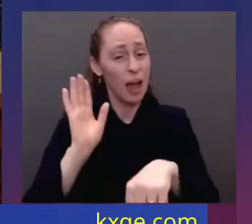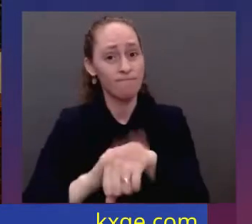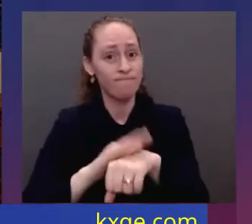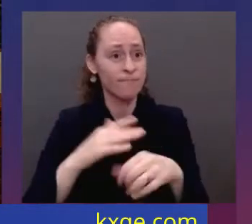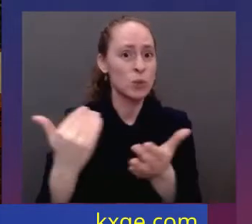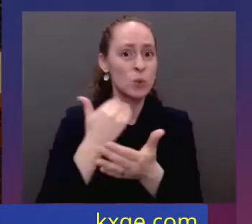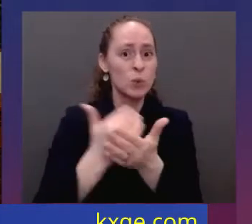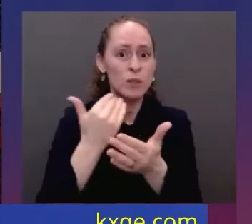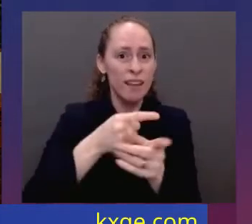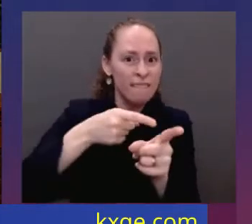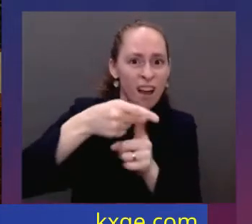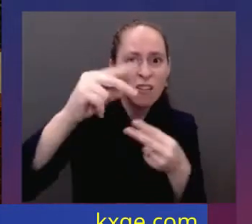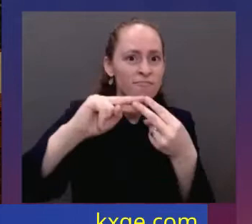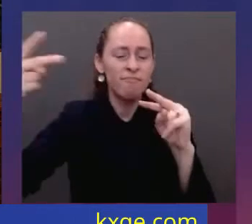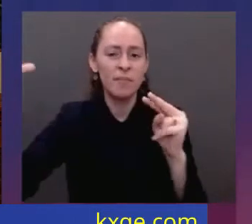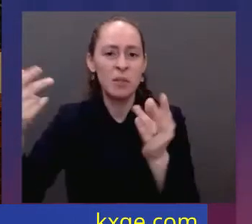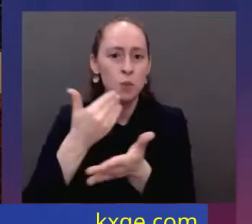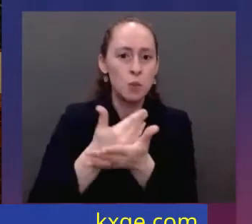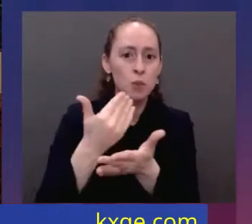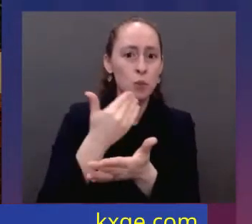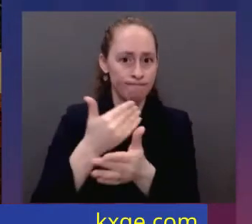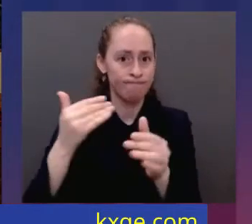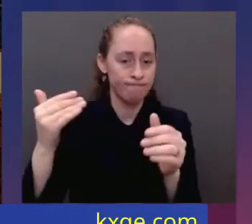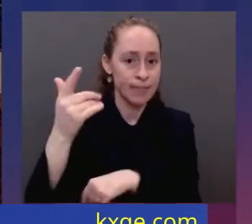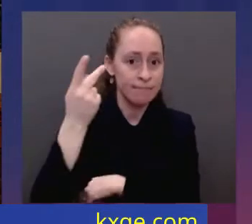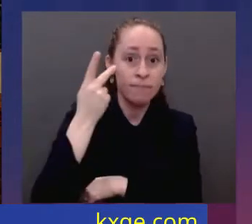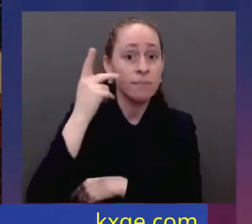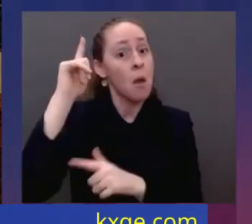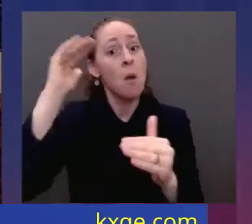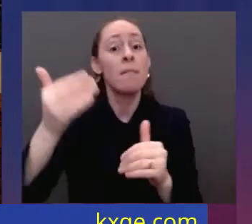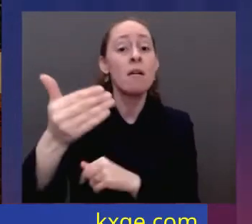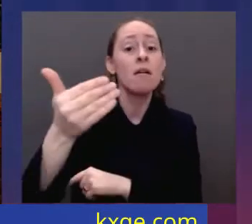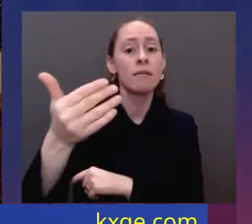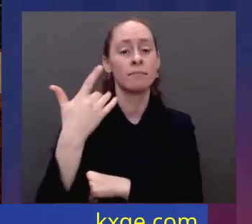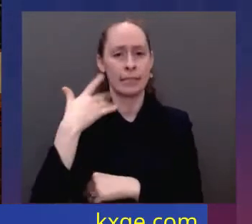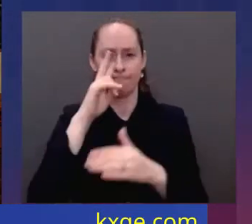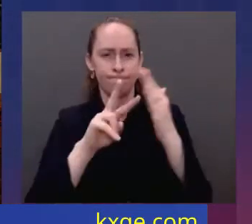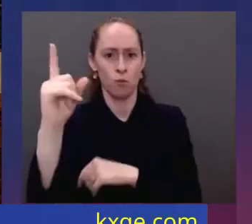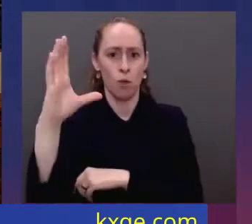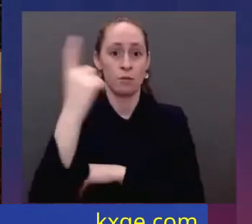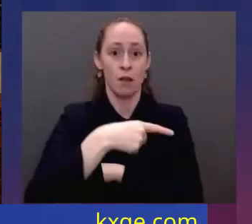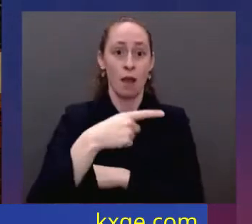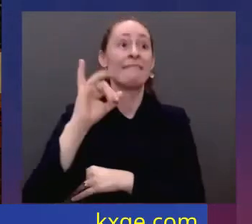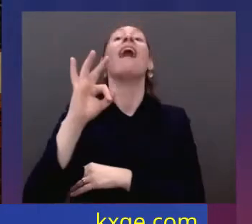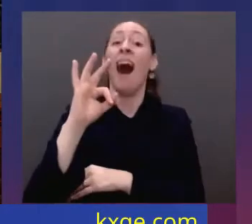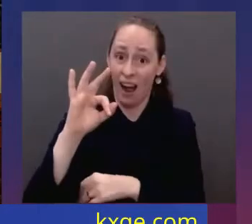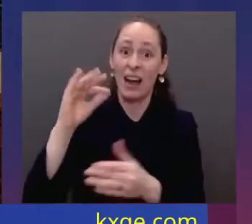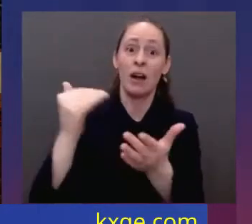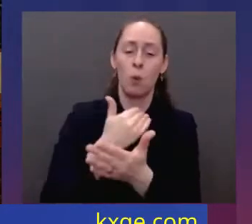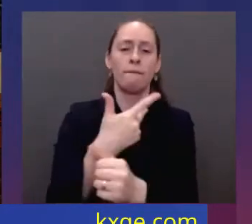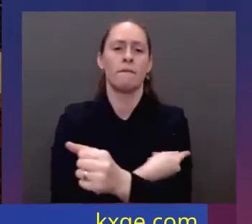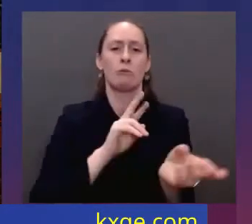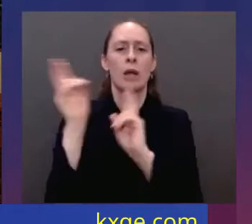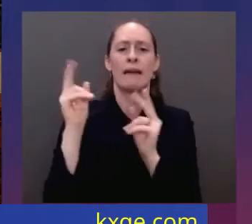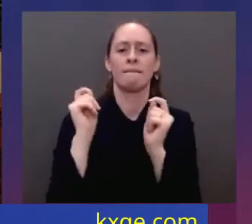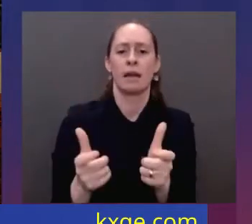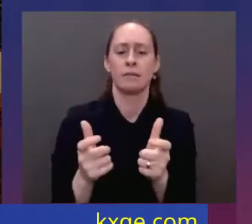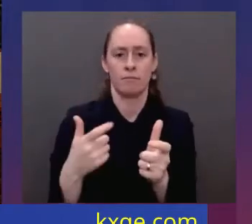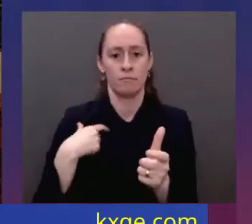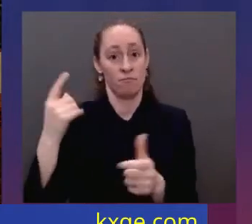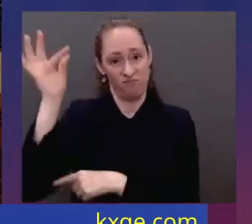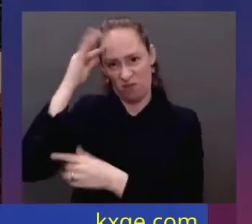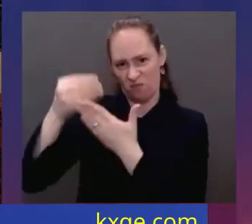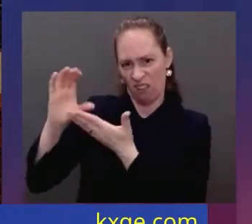we'll be able to develop new vaccines in a hundred days instead of maybe months or years. And if Congress presides the funds we need, we'll have new stockpiles of tests, masks, pills ready if needed.